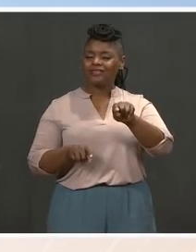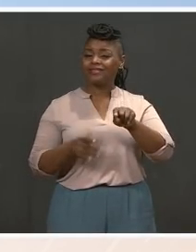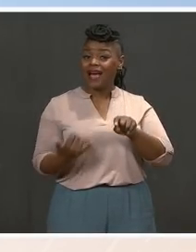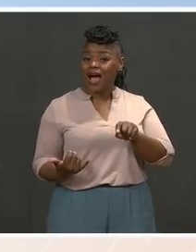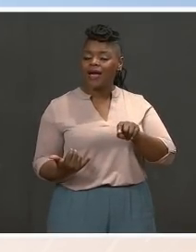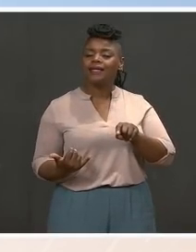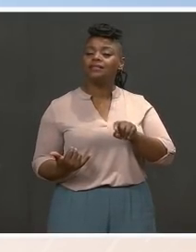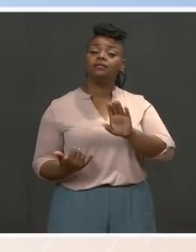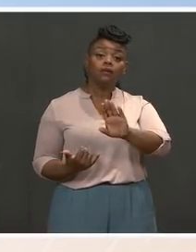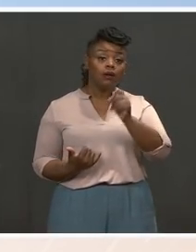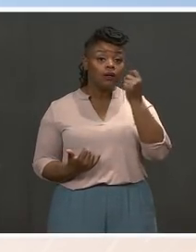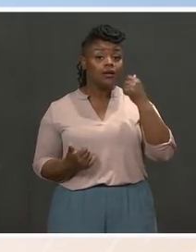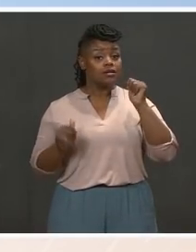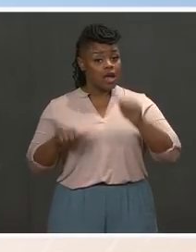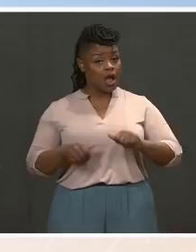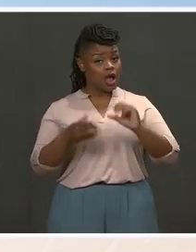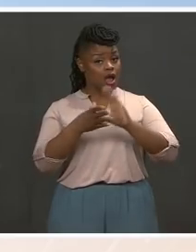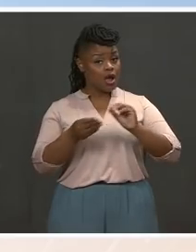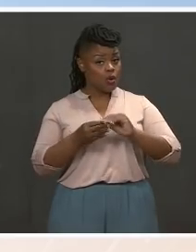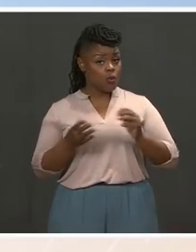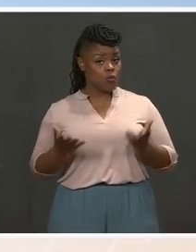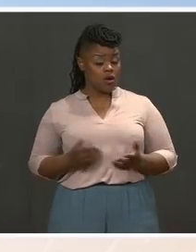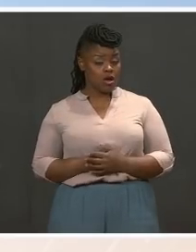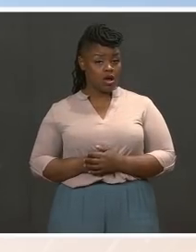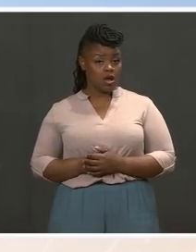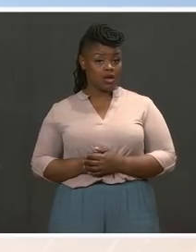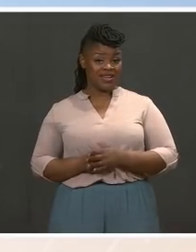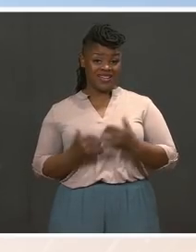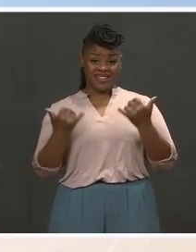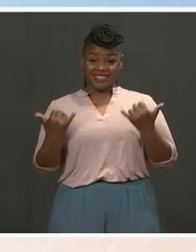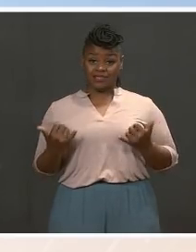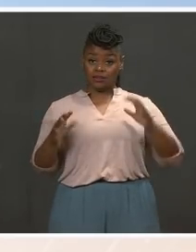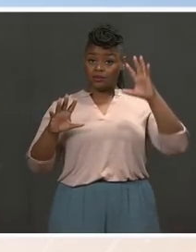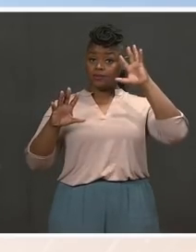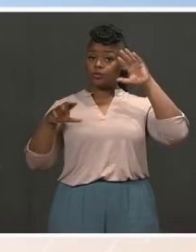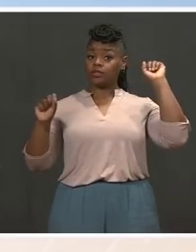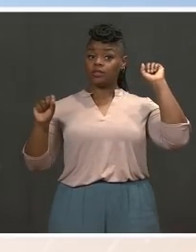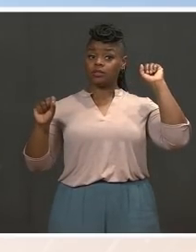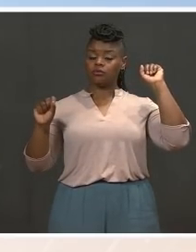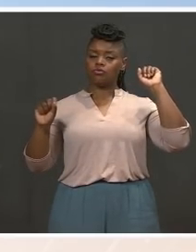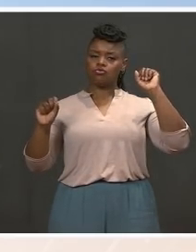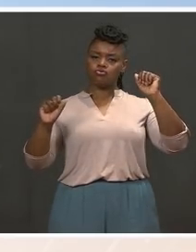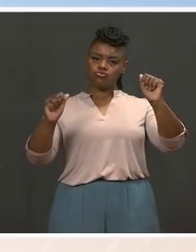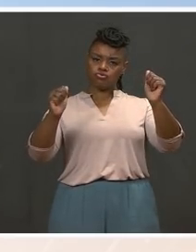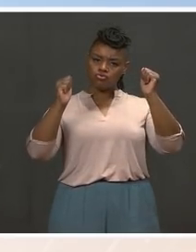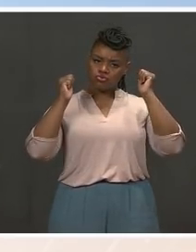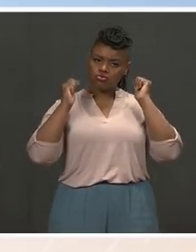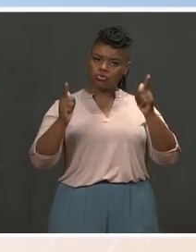is that we are, this administration, across the administration, we are committed to addressing